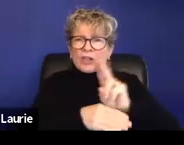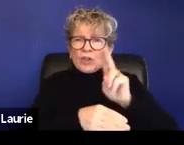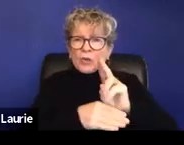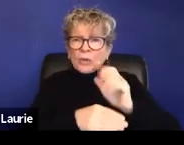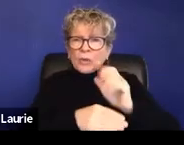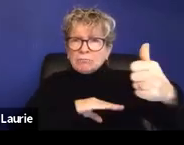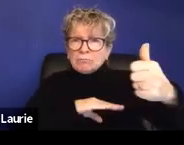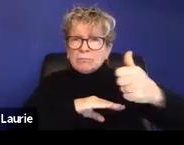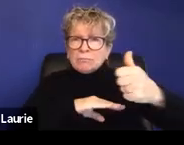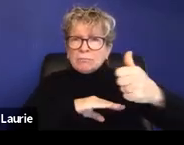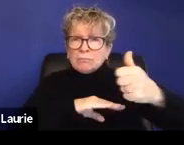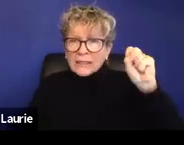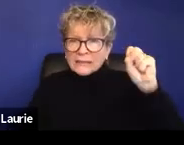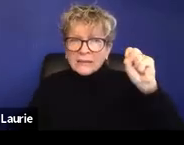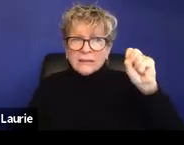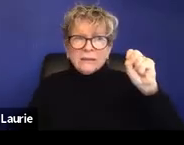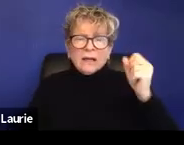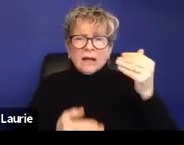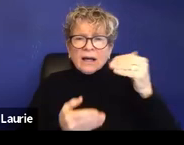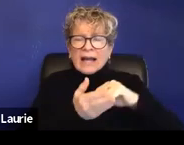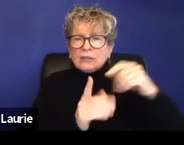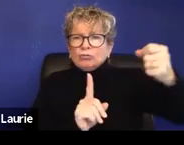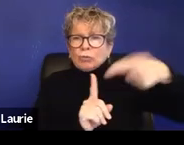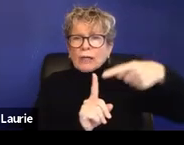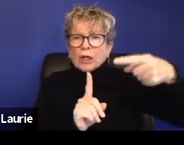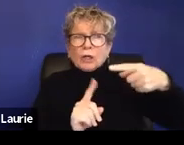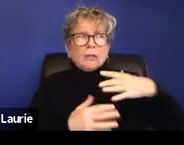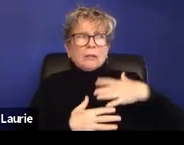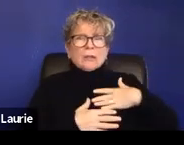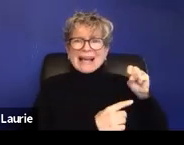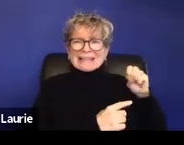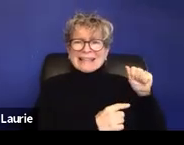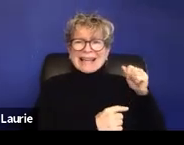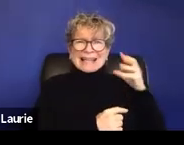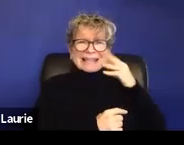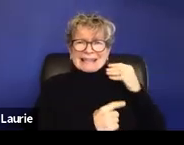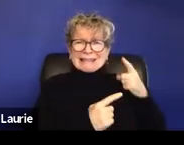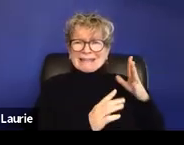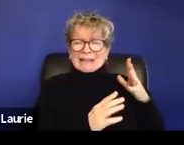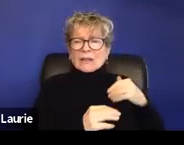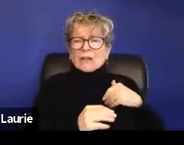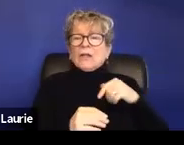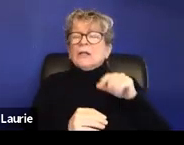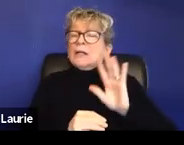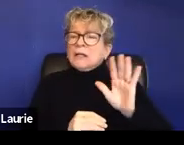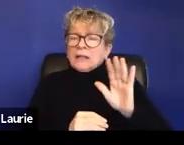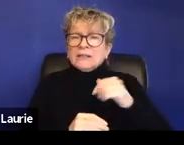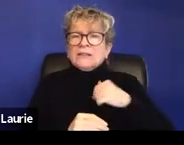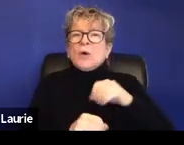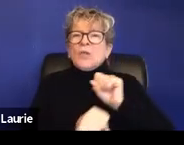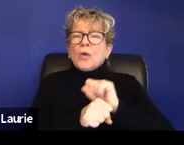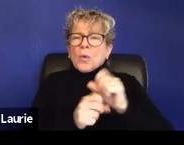by the, uh, through the bus. So making sure that her workplace made the appropriate accommodations